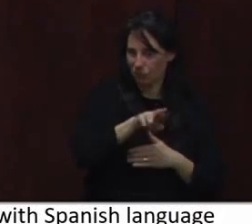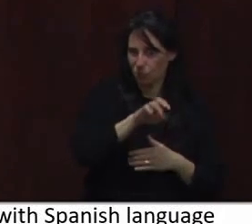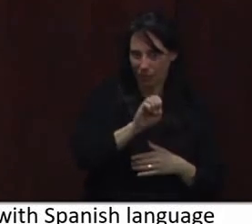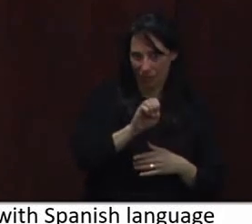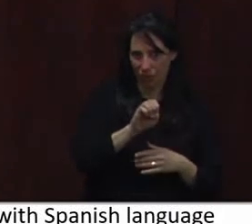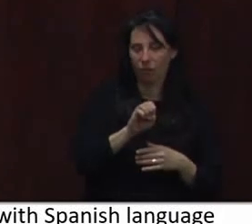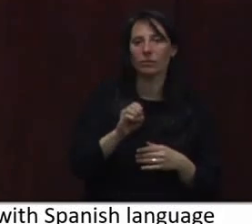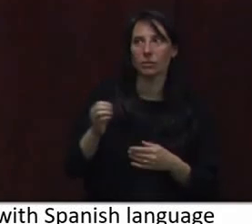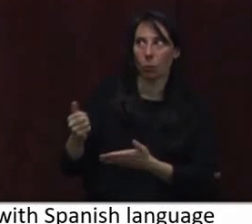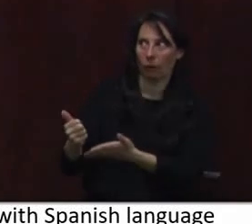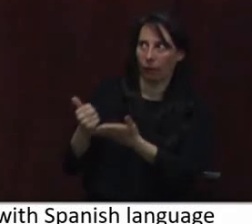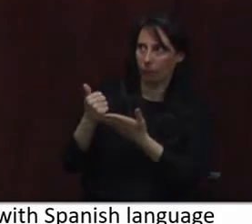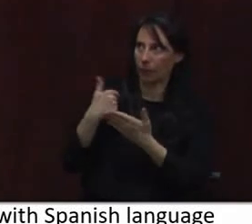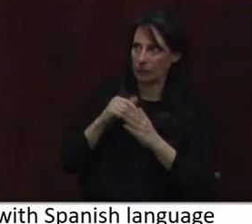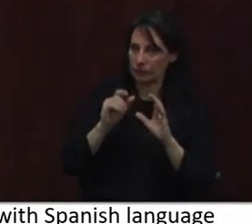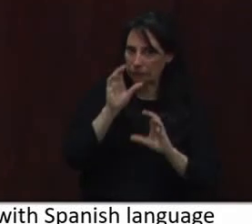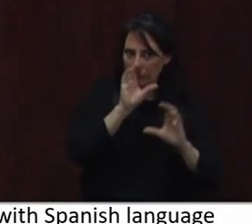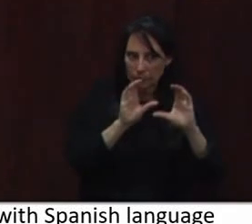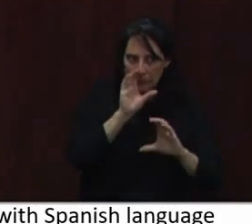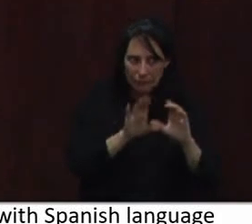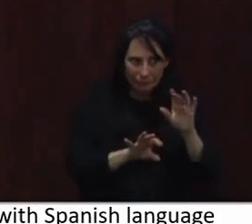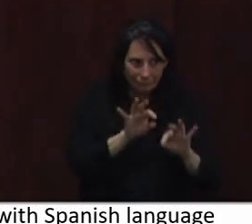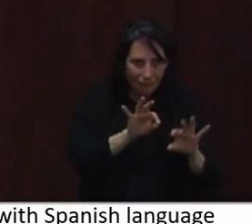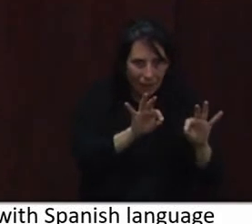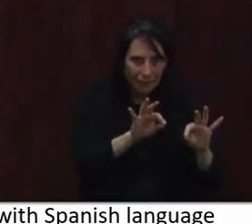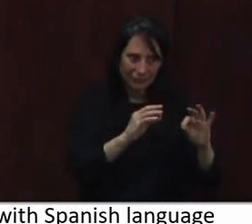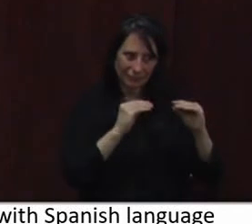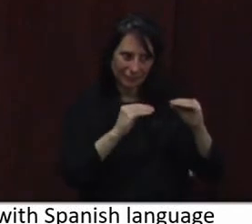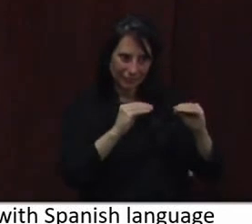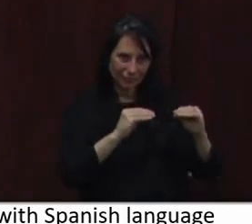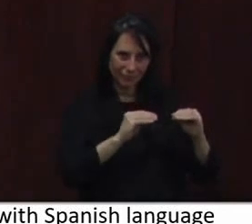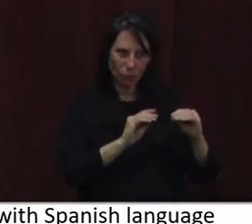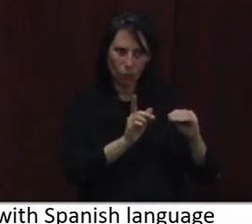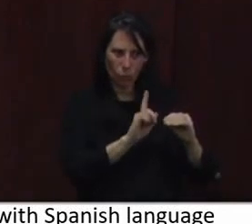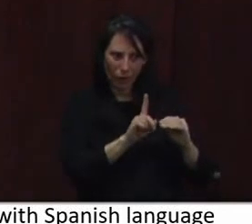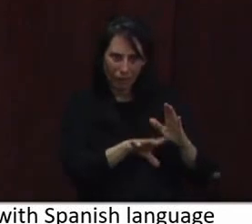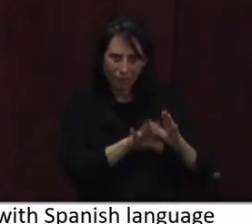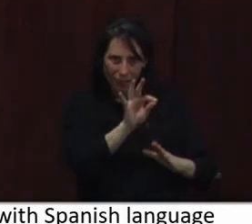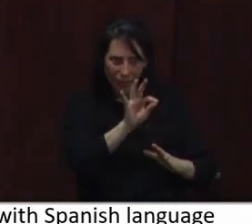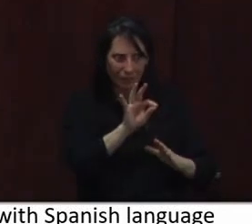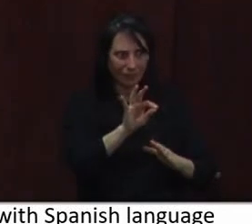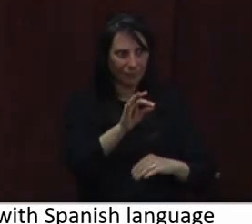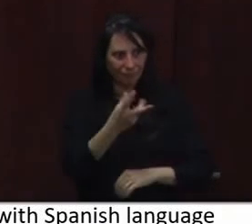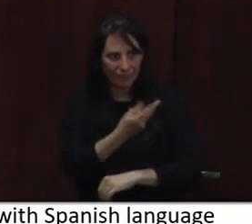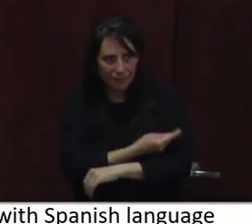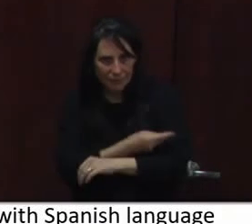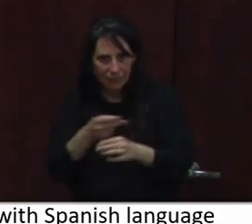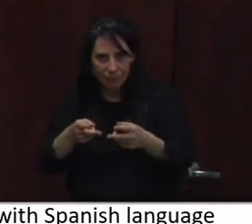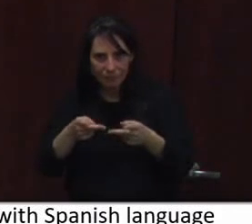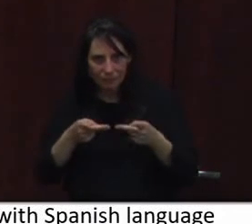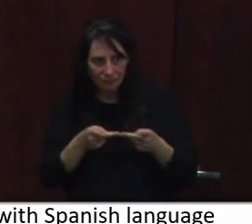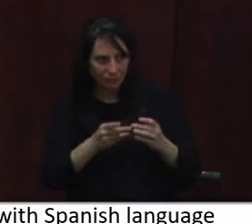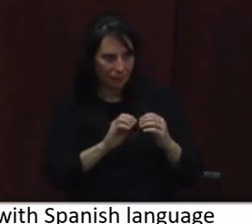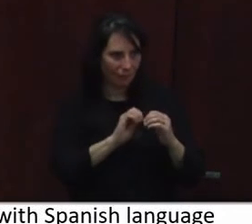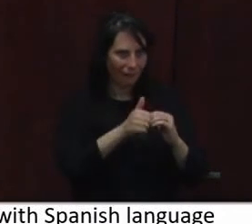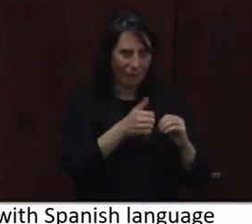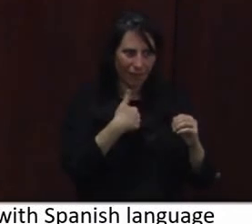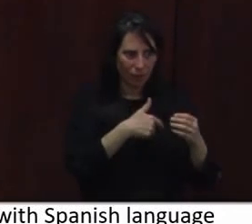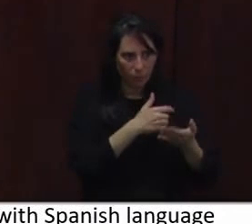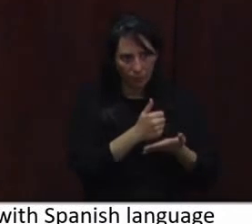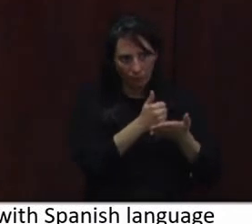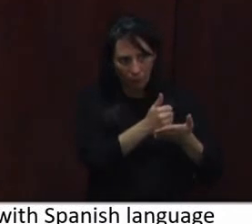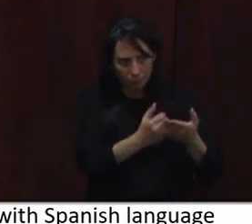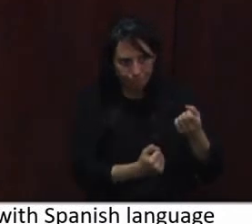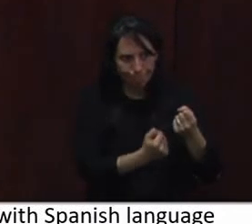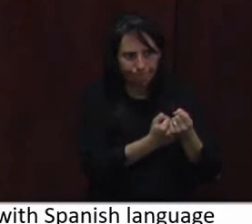being clear on where the vaccines are and how they might be able and supporting them in that